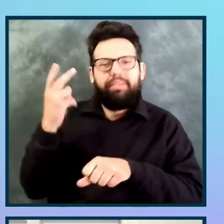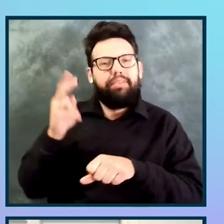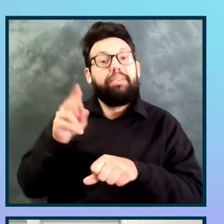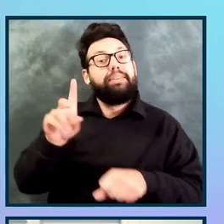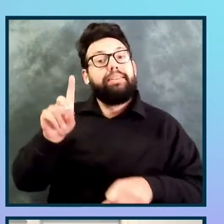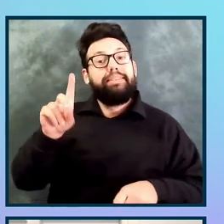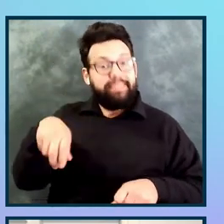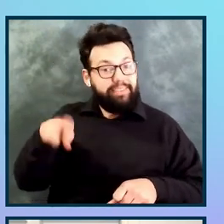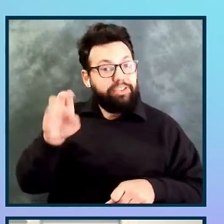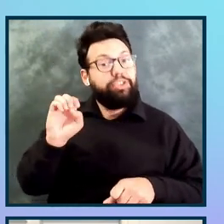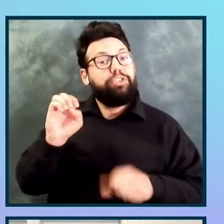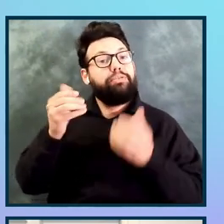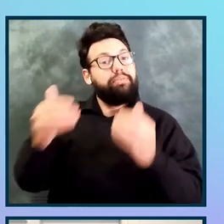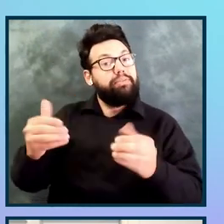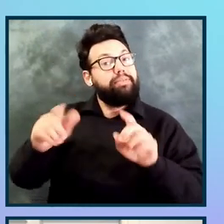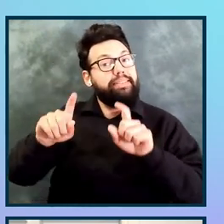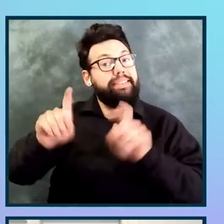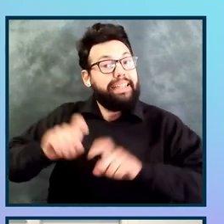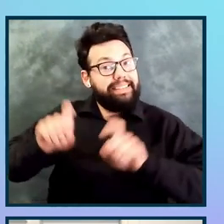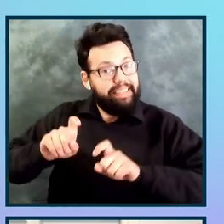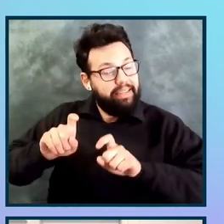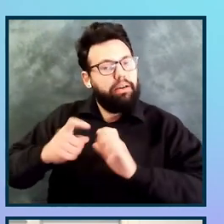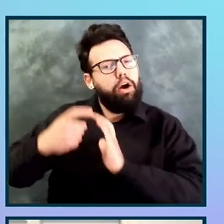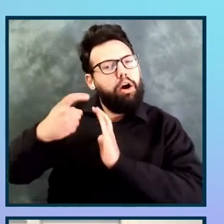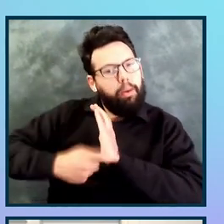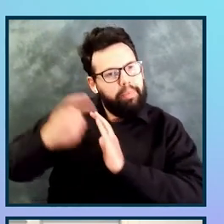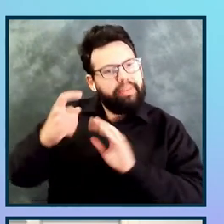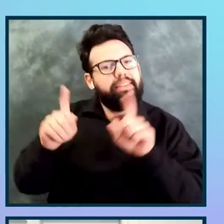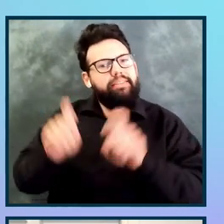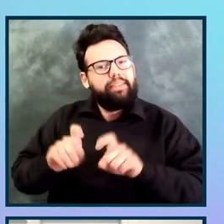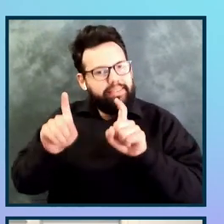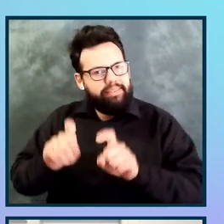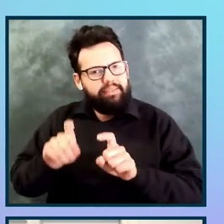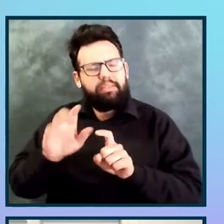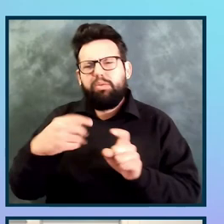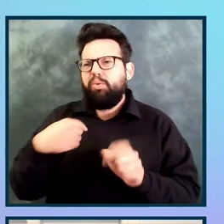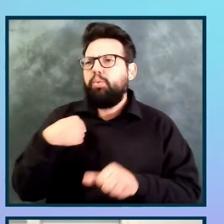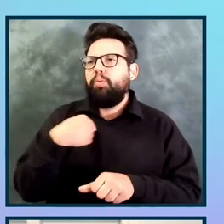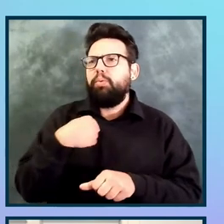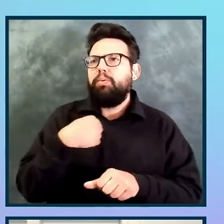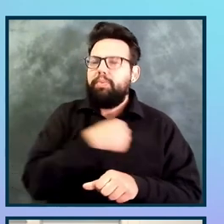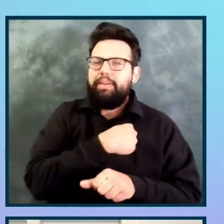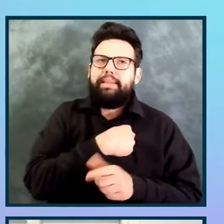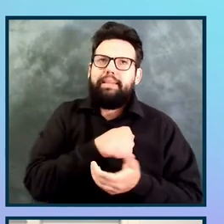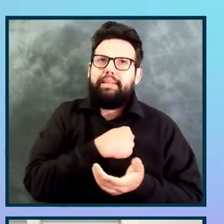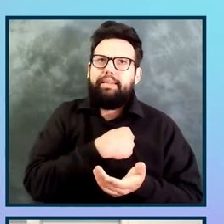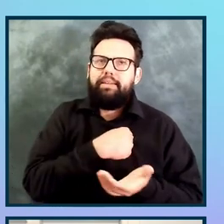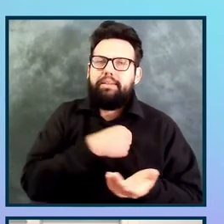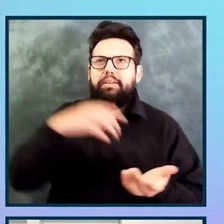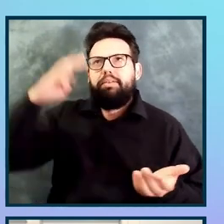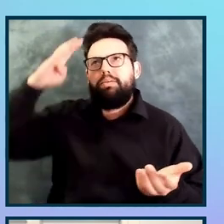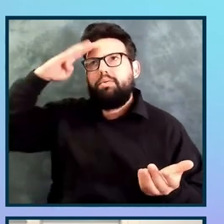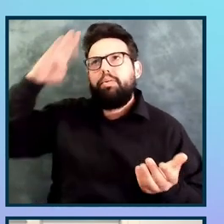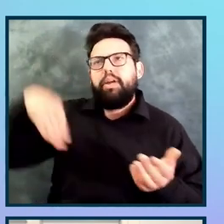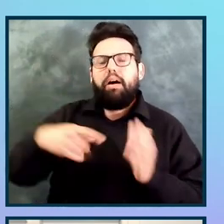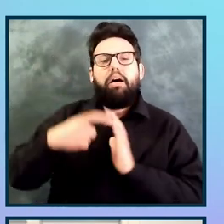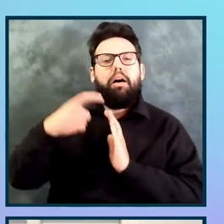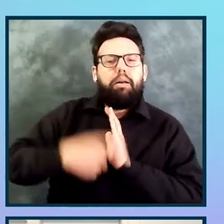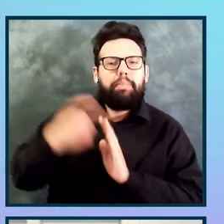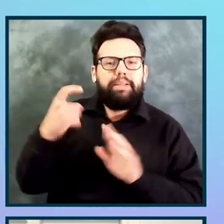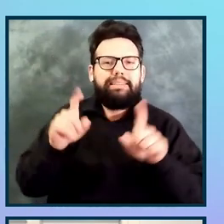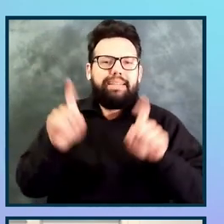while we often hear that automated testing can only identify about 20% to